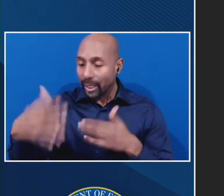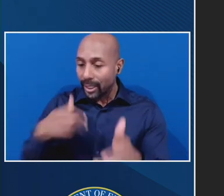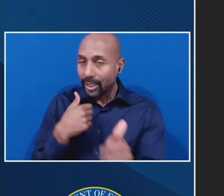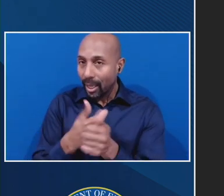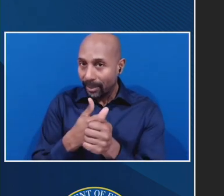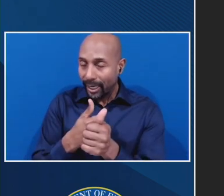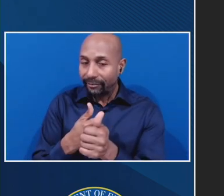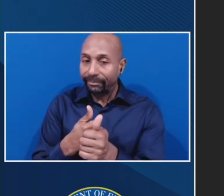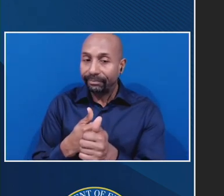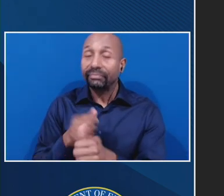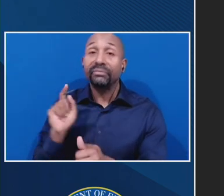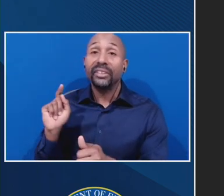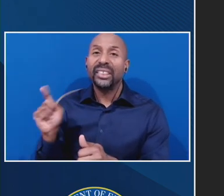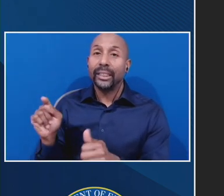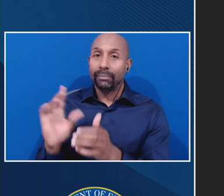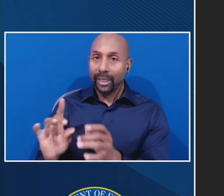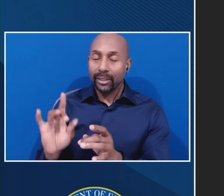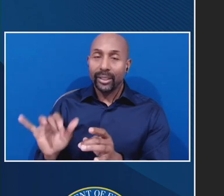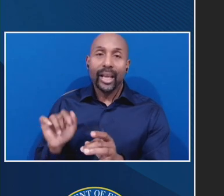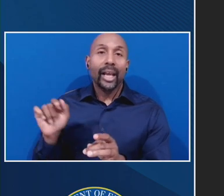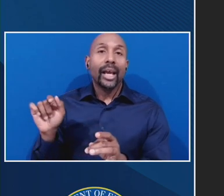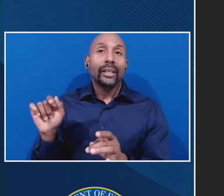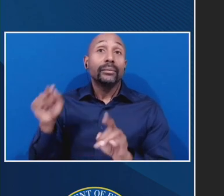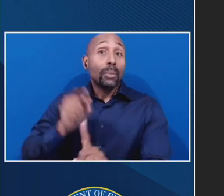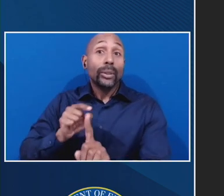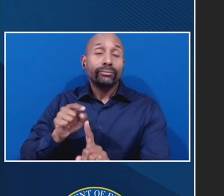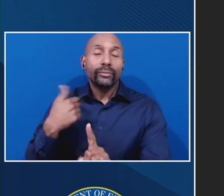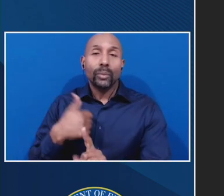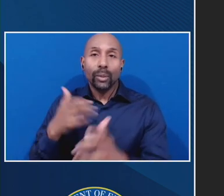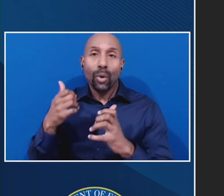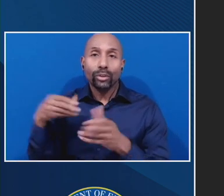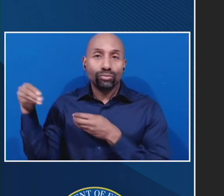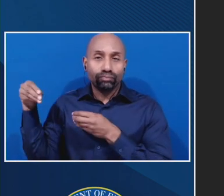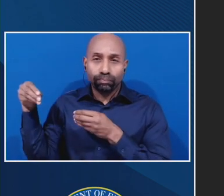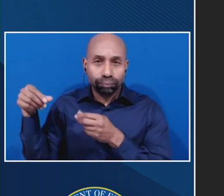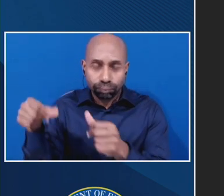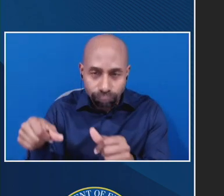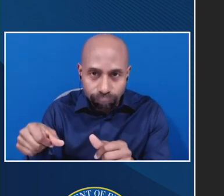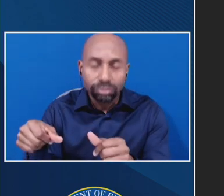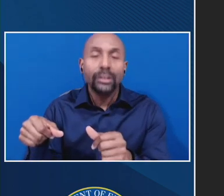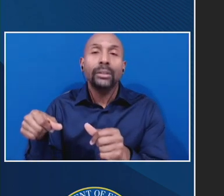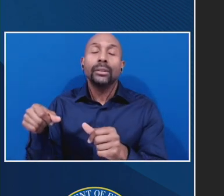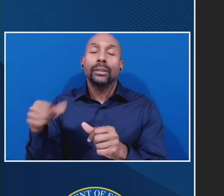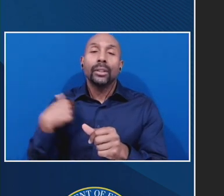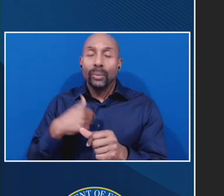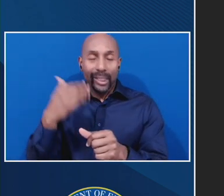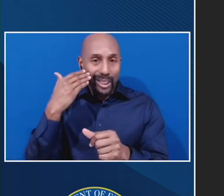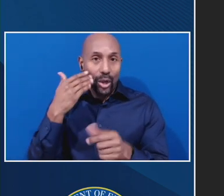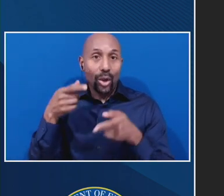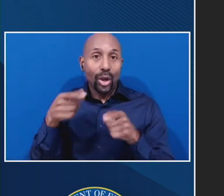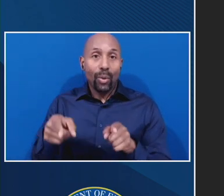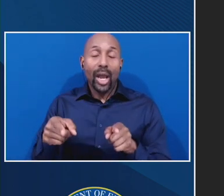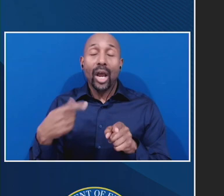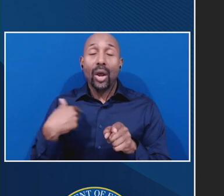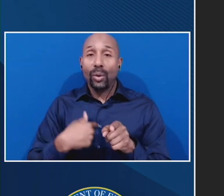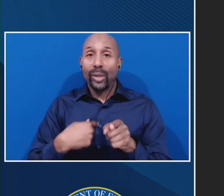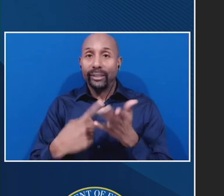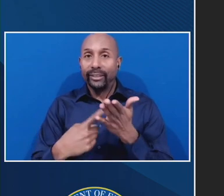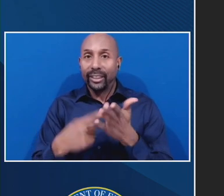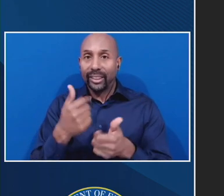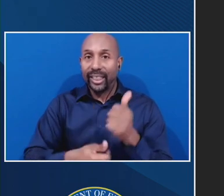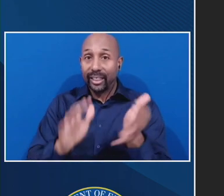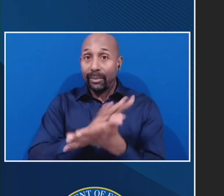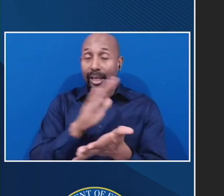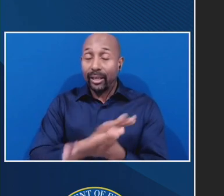this is just an, an attempt to streamline. We know that, um, as we go through these issue papers, they do get lengthier and more complex. Um,